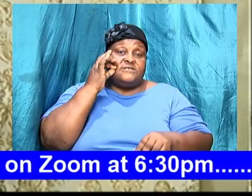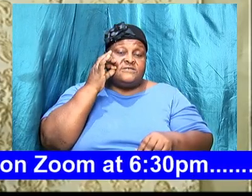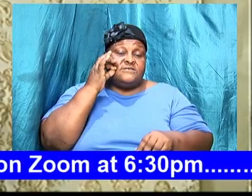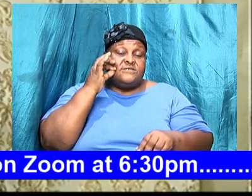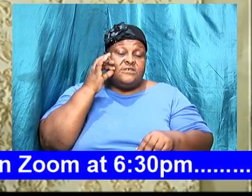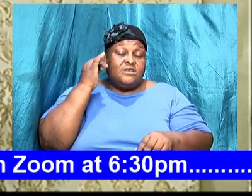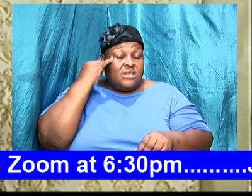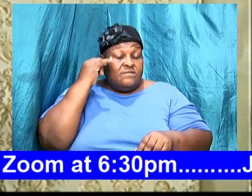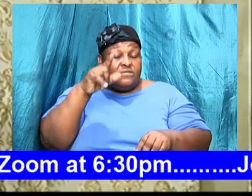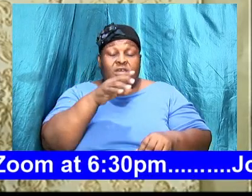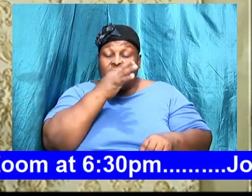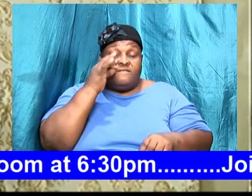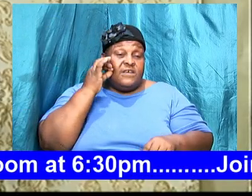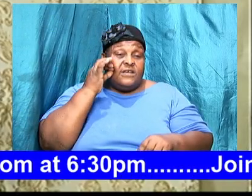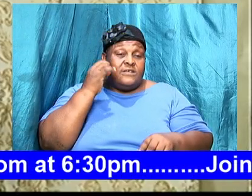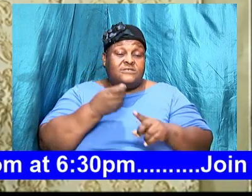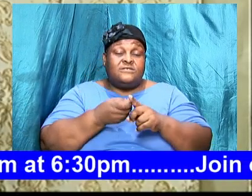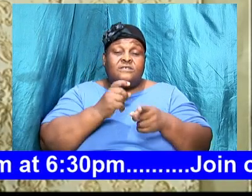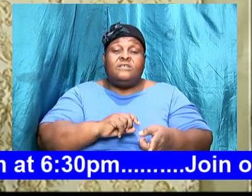6 p.m.